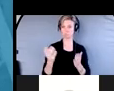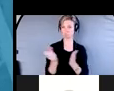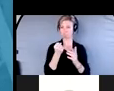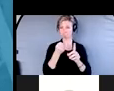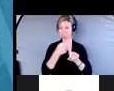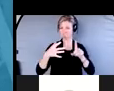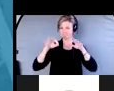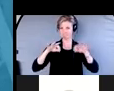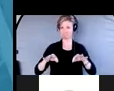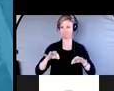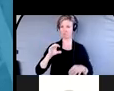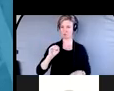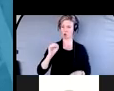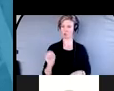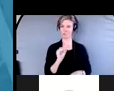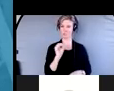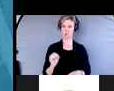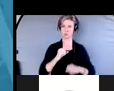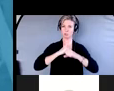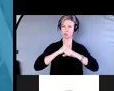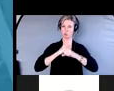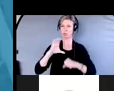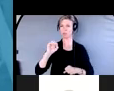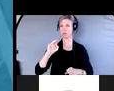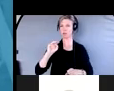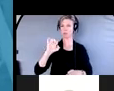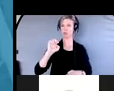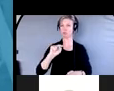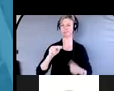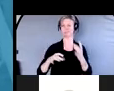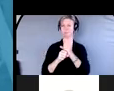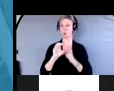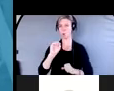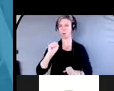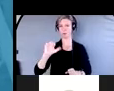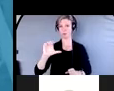Securities Commission and what we do. We're a government agency and we are responsible for